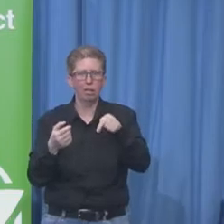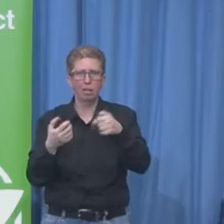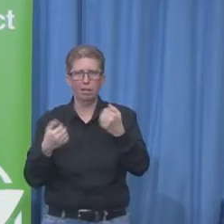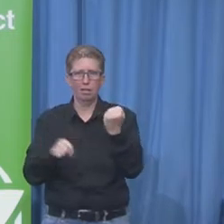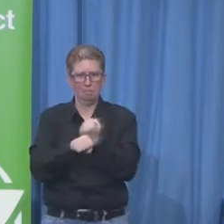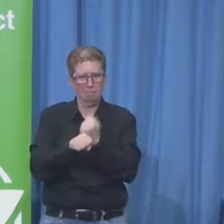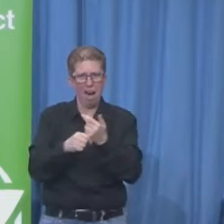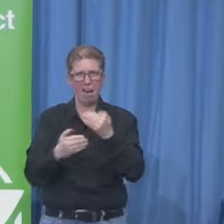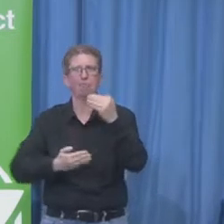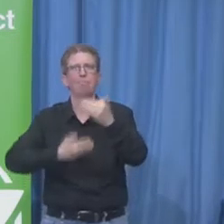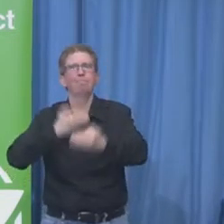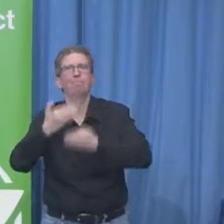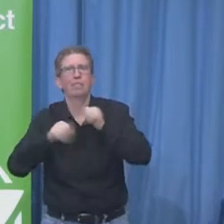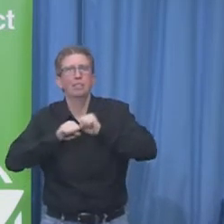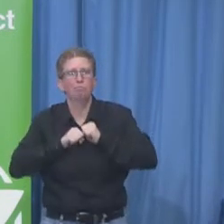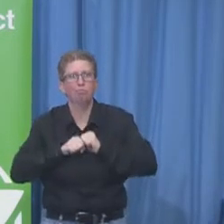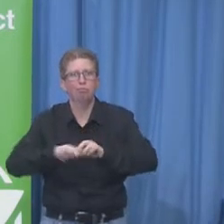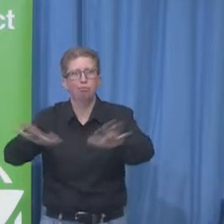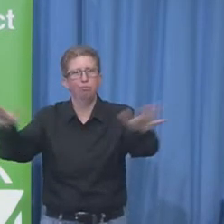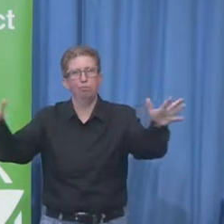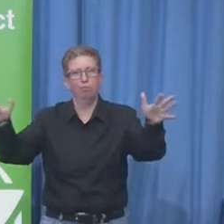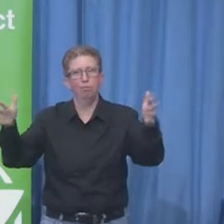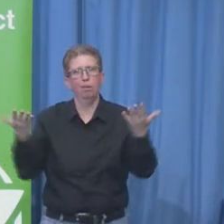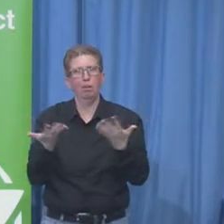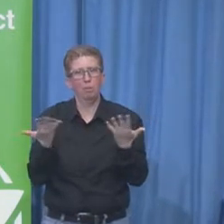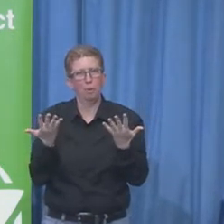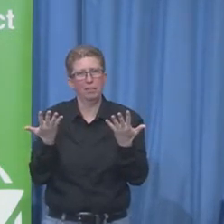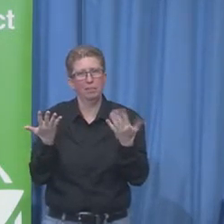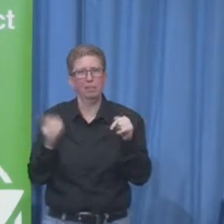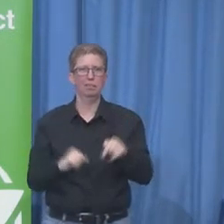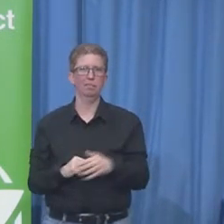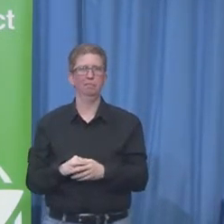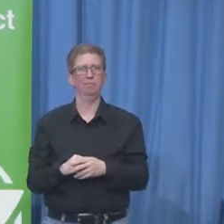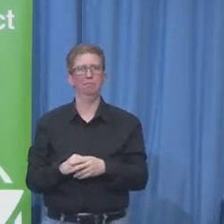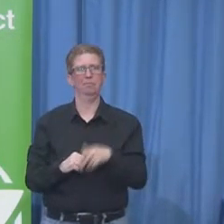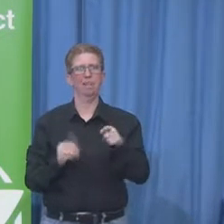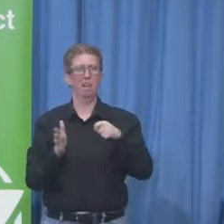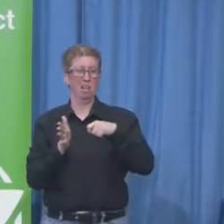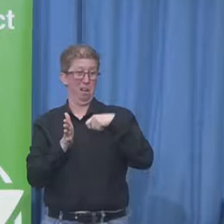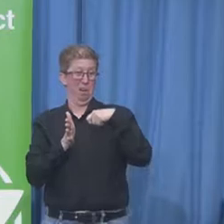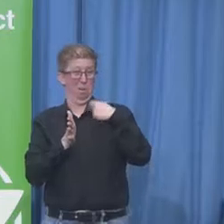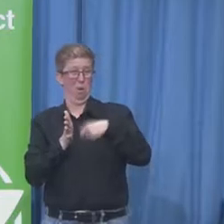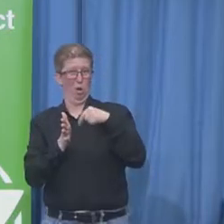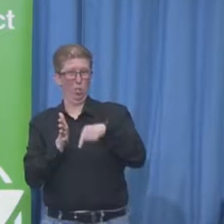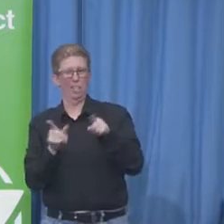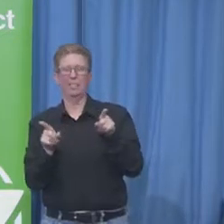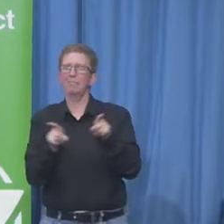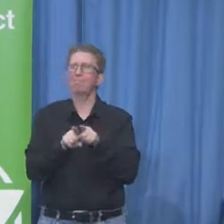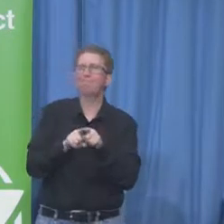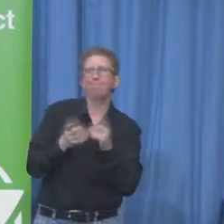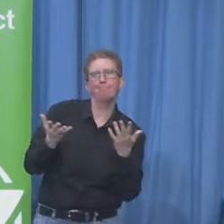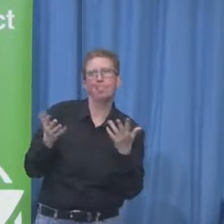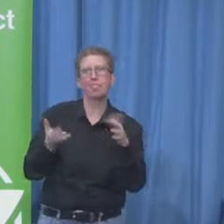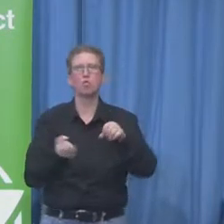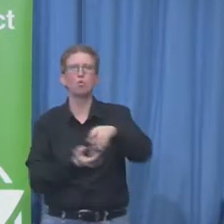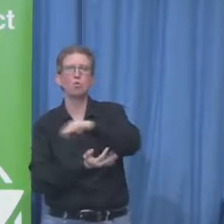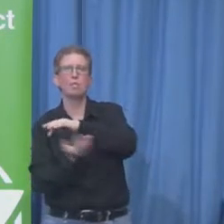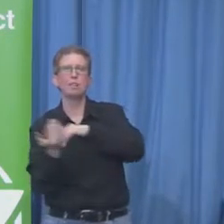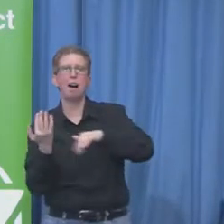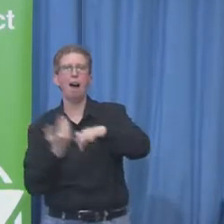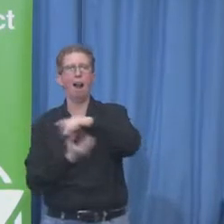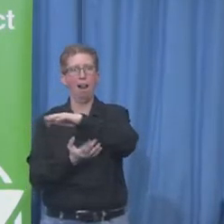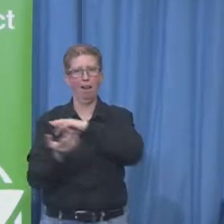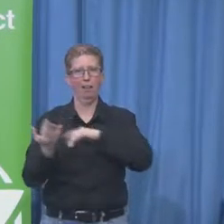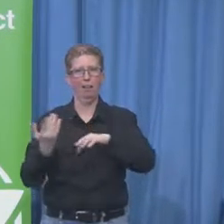a social justice, you know, charity work, oh, let's make sure we hire some of these folks. It's the right